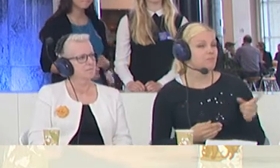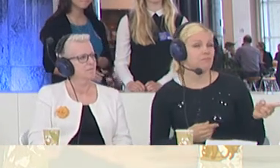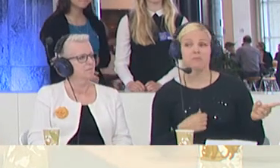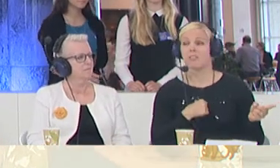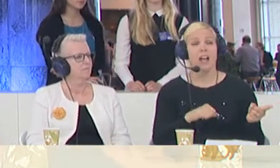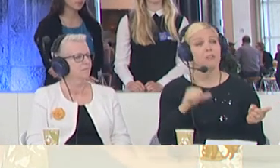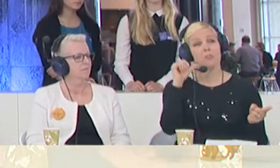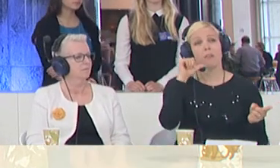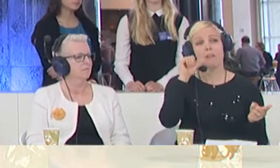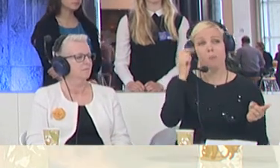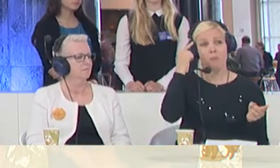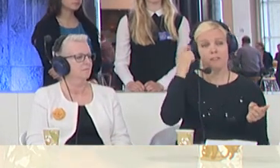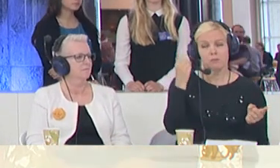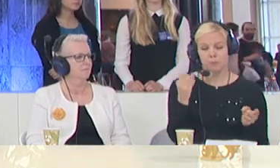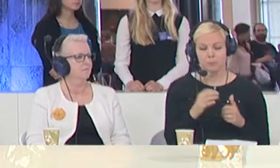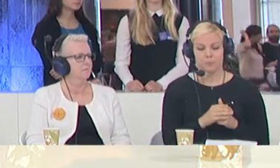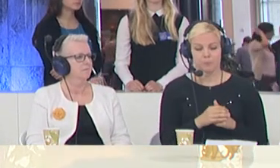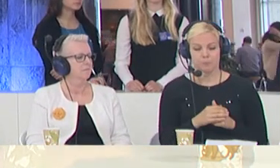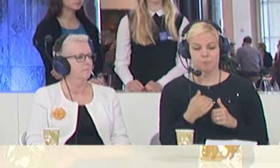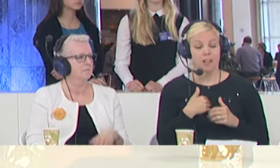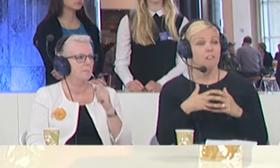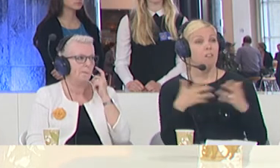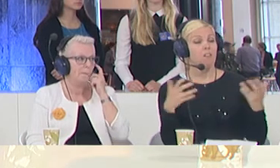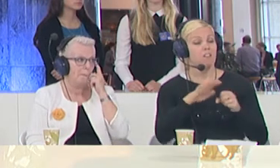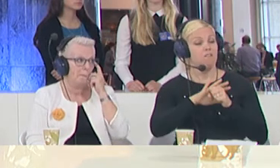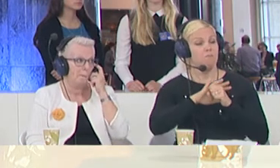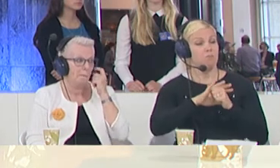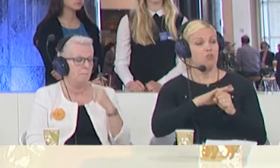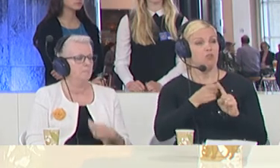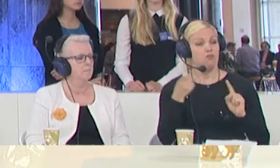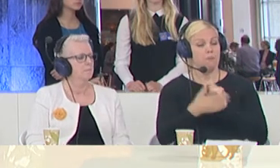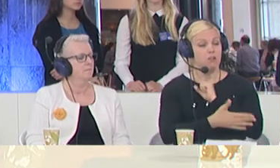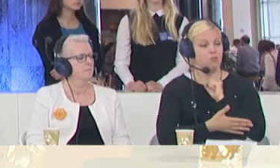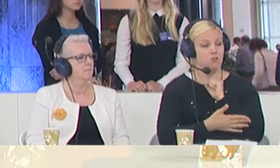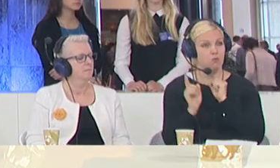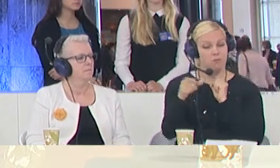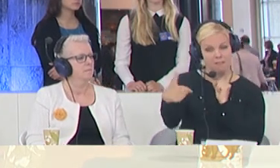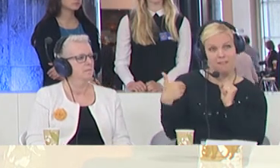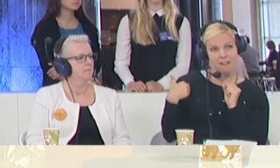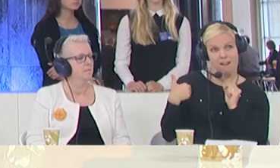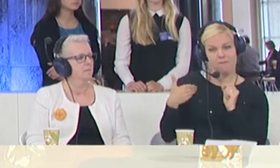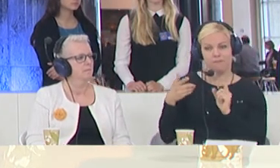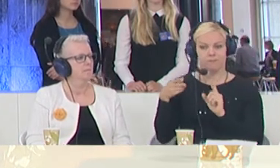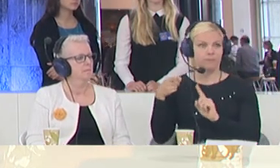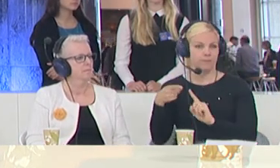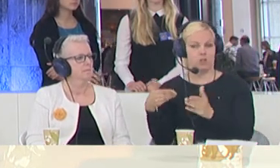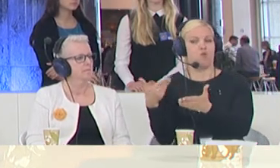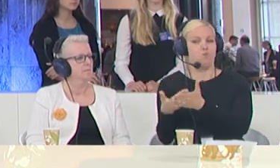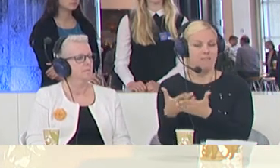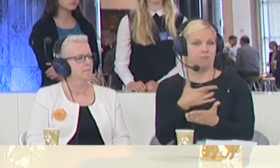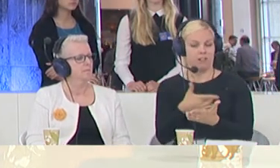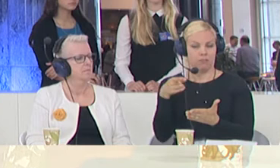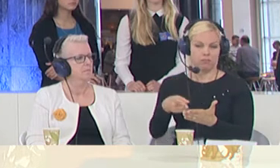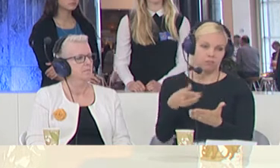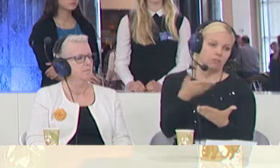the countries that have the main arrival points. And the Commission is trying to find an answer to this immediate problem.